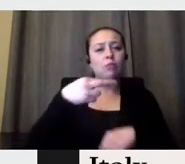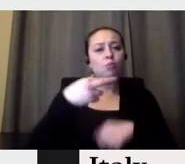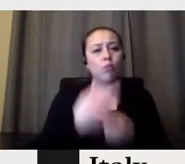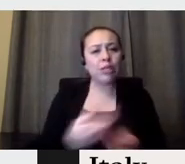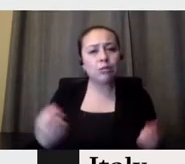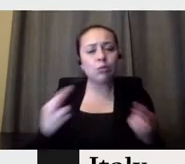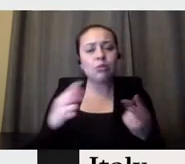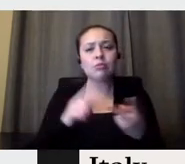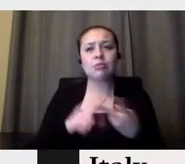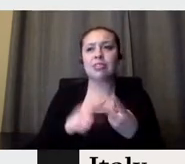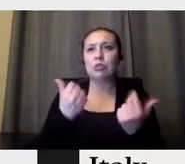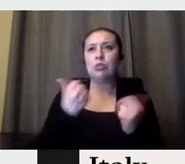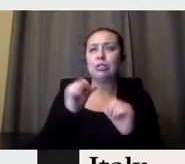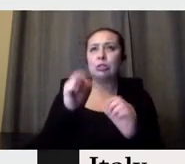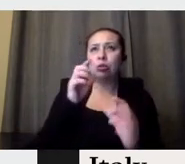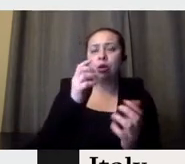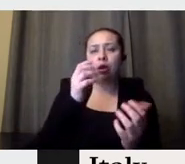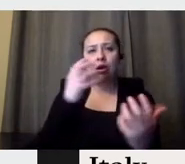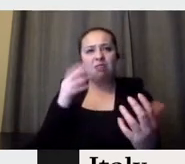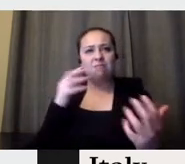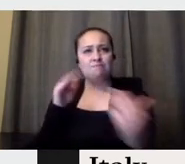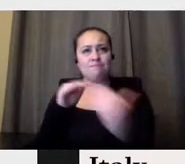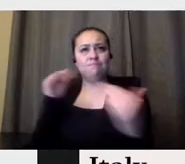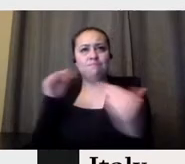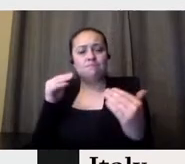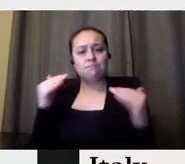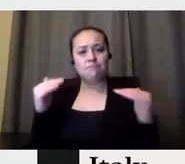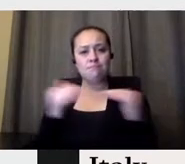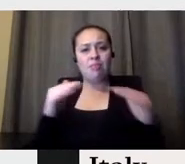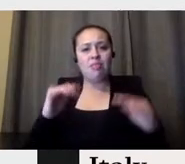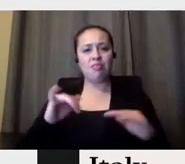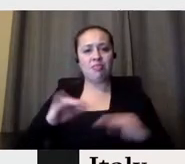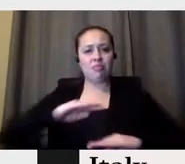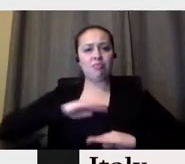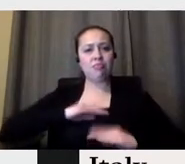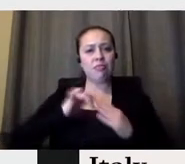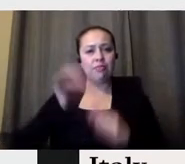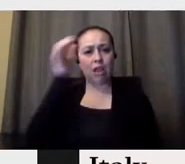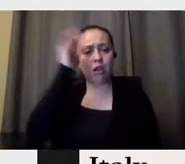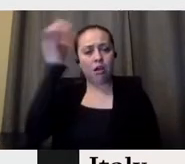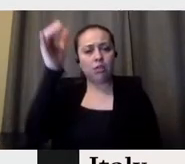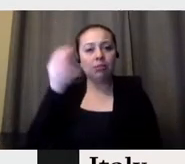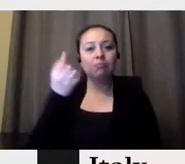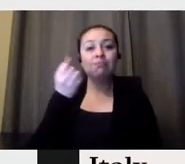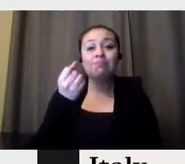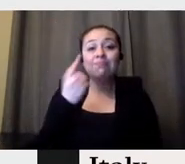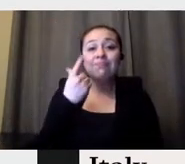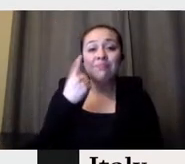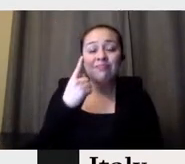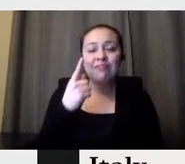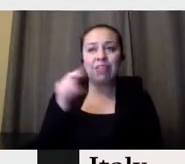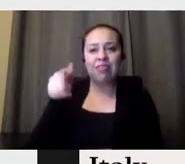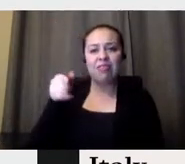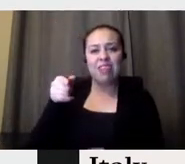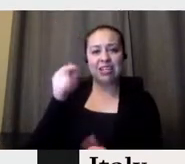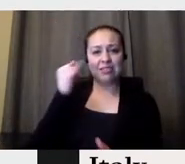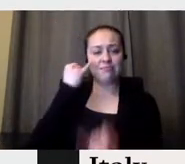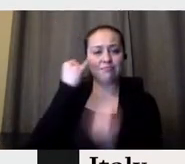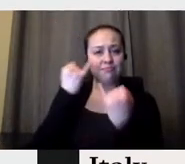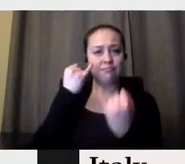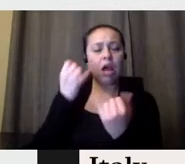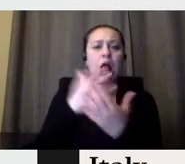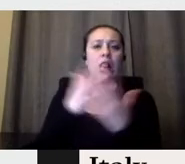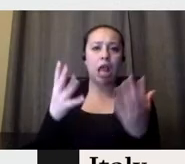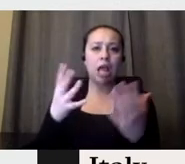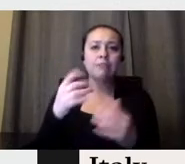achieve the posters is going to repeat. And the idea of using a calendar came up a lot. But in